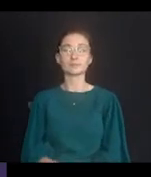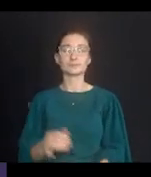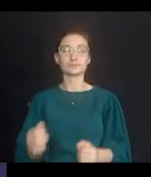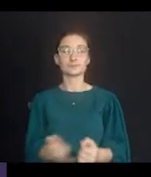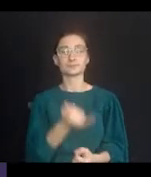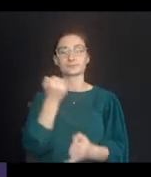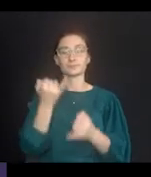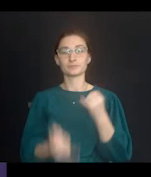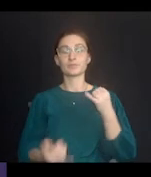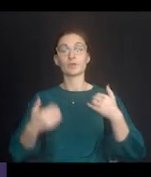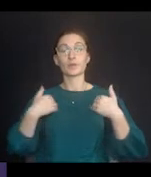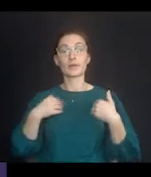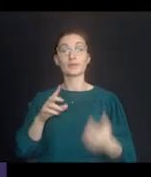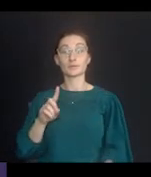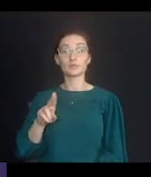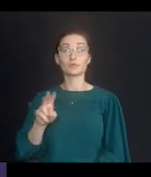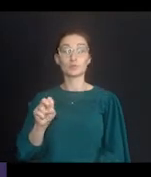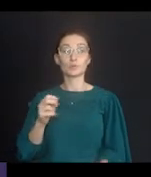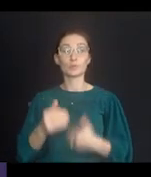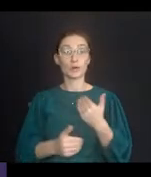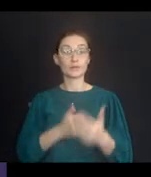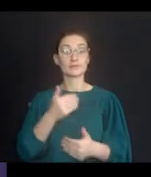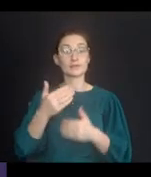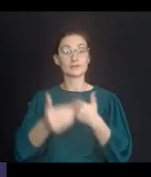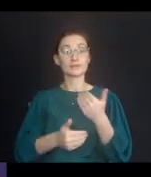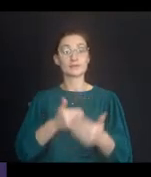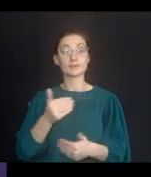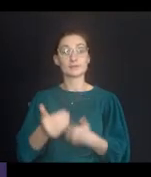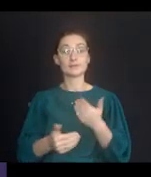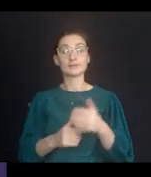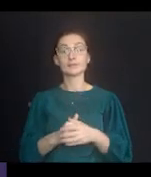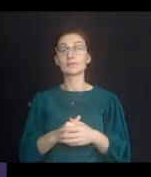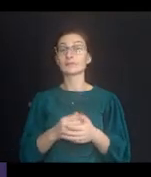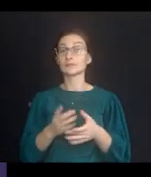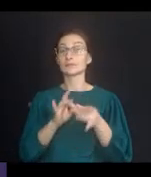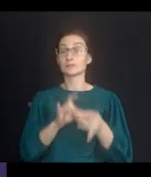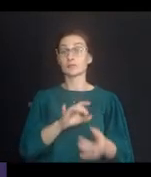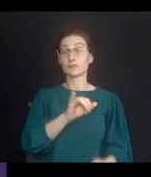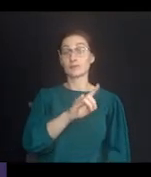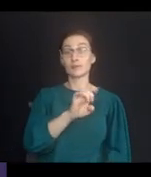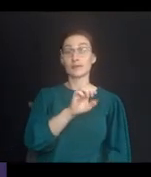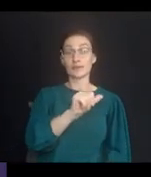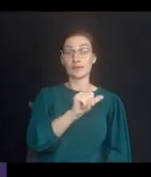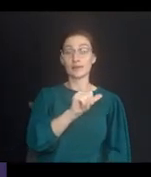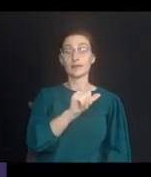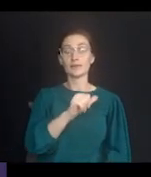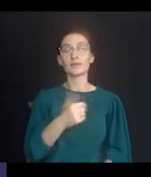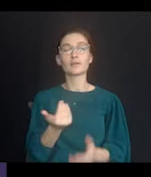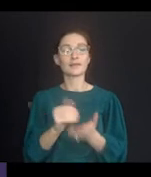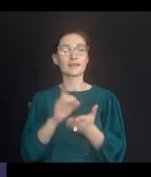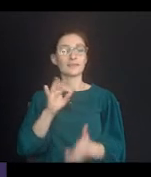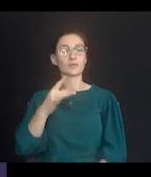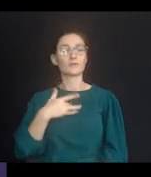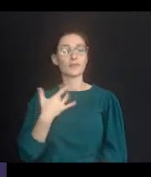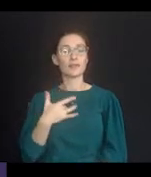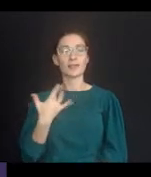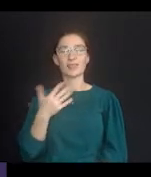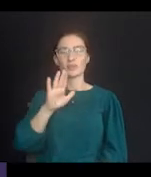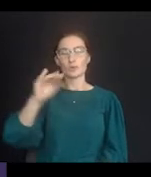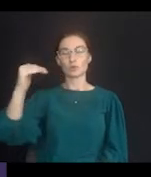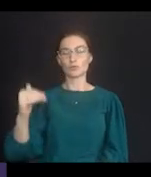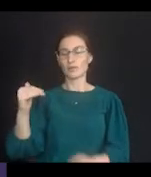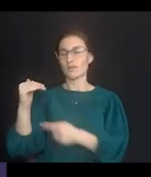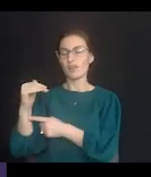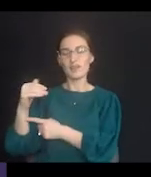And then lastly, there are due process procedures available under the IDEA. Again, if you